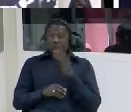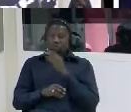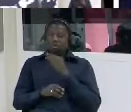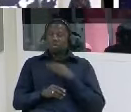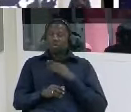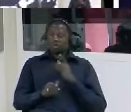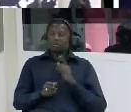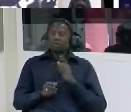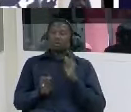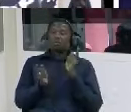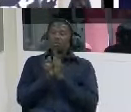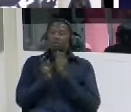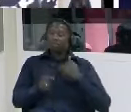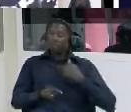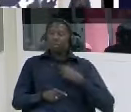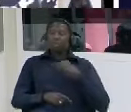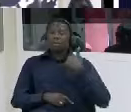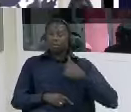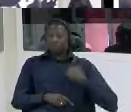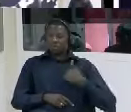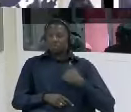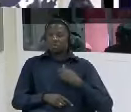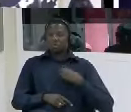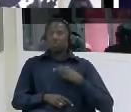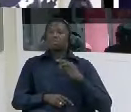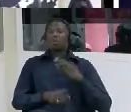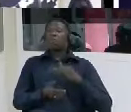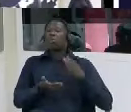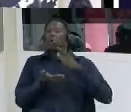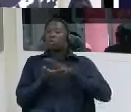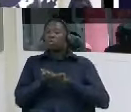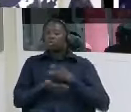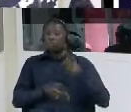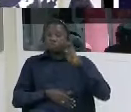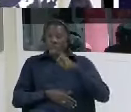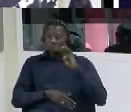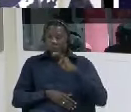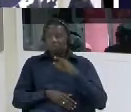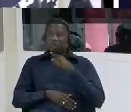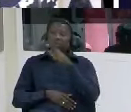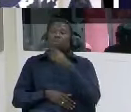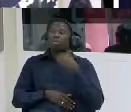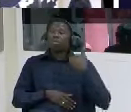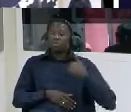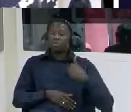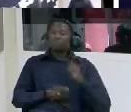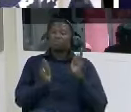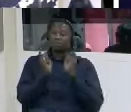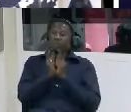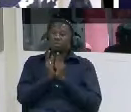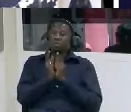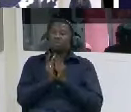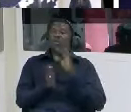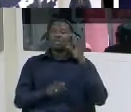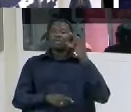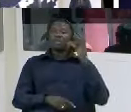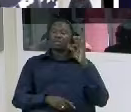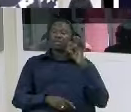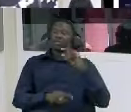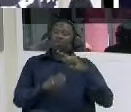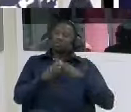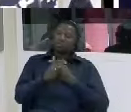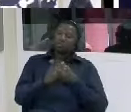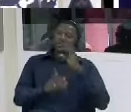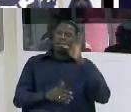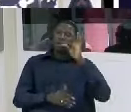and contact my people then monday you people meet me at kalinding at cow johnson lathe kunda at cow johnson i will wait